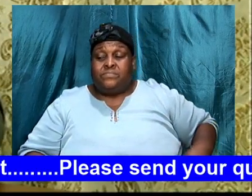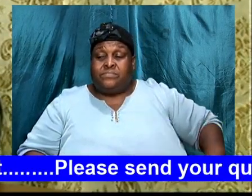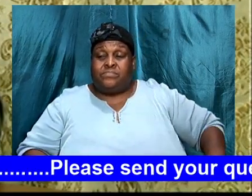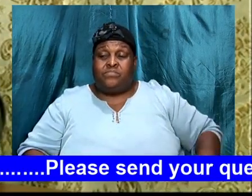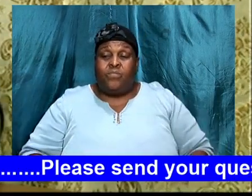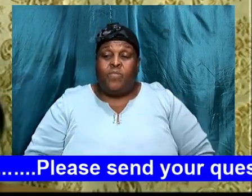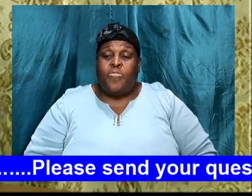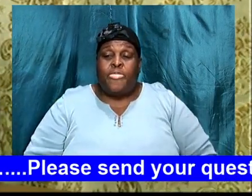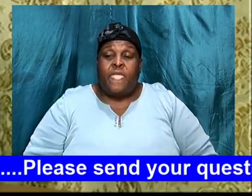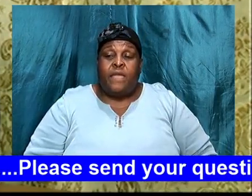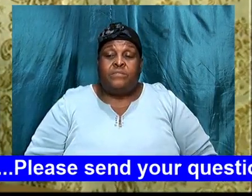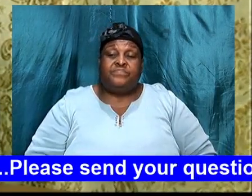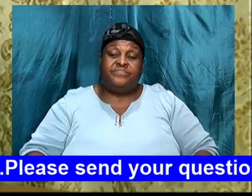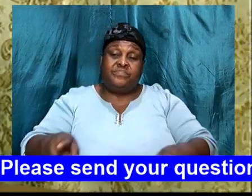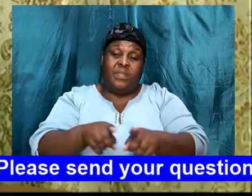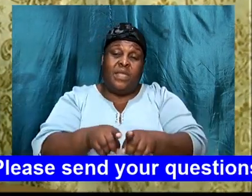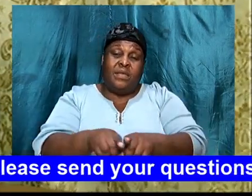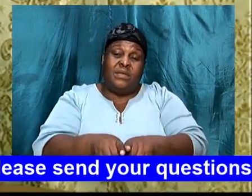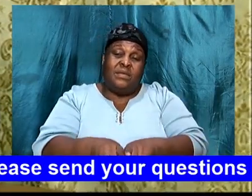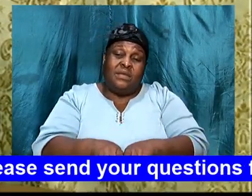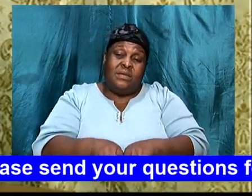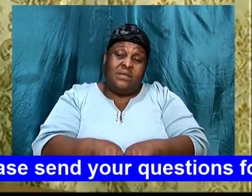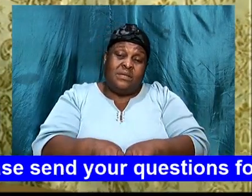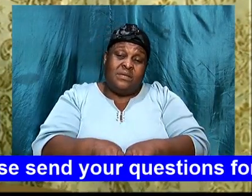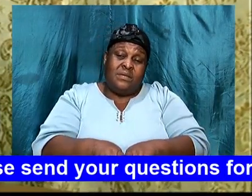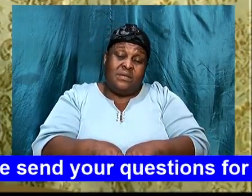as it pertains, to permissive,